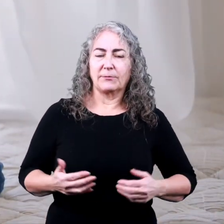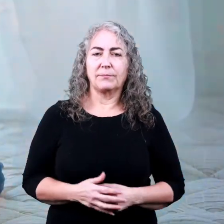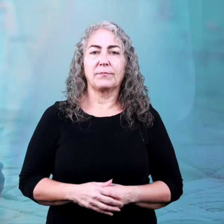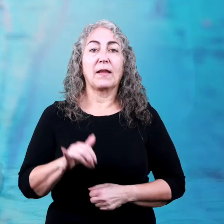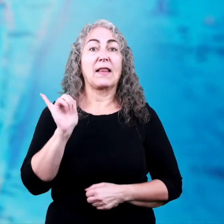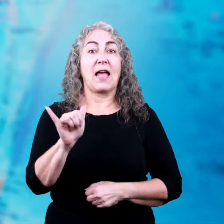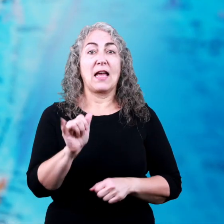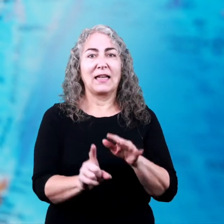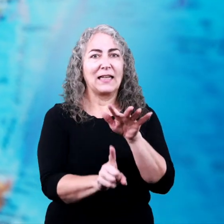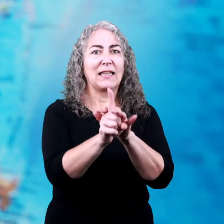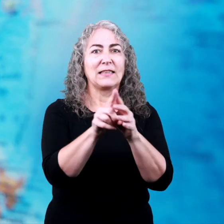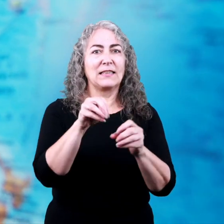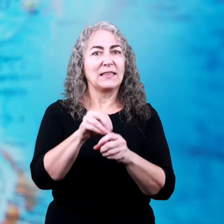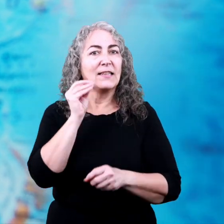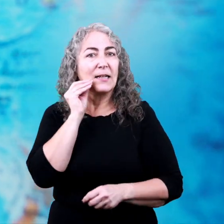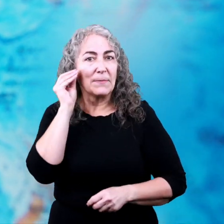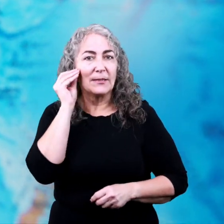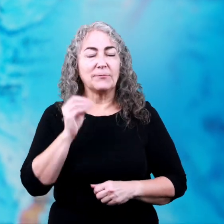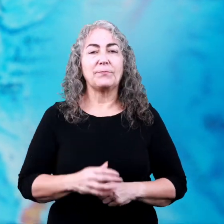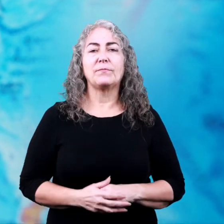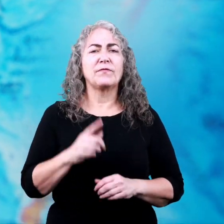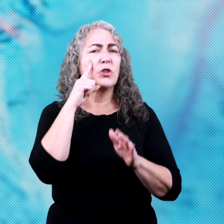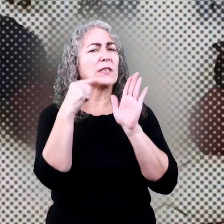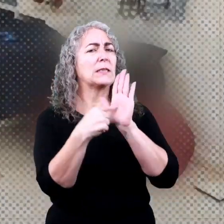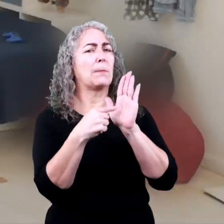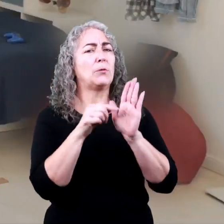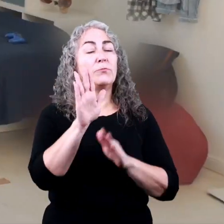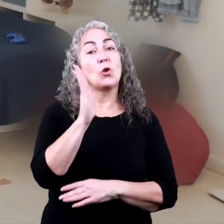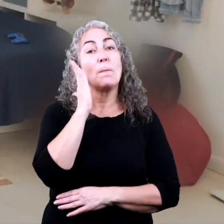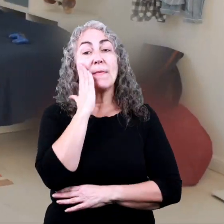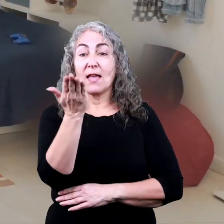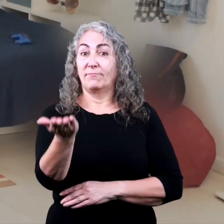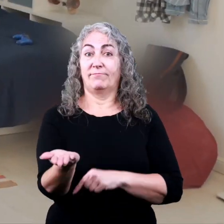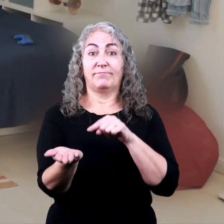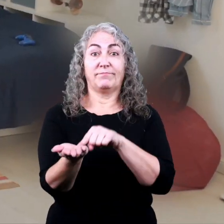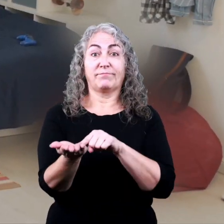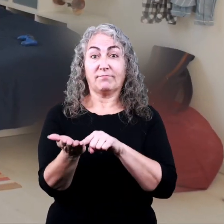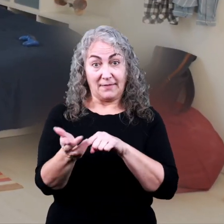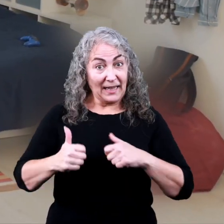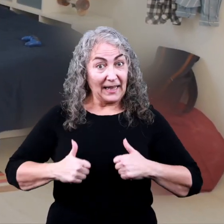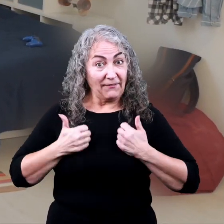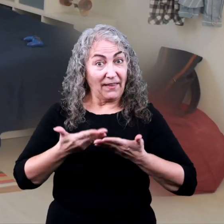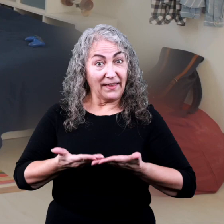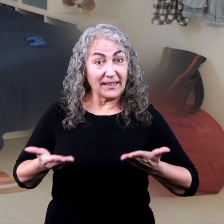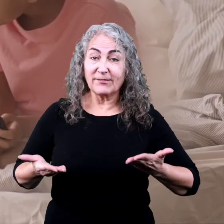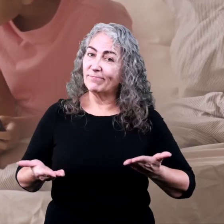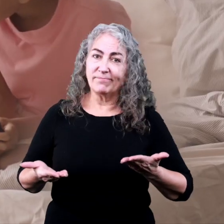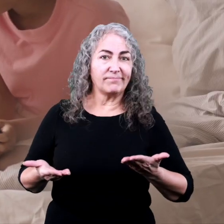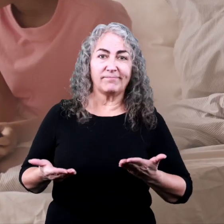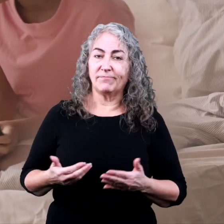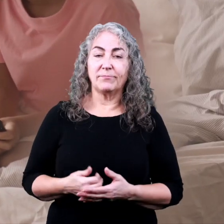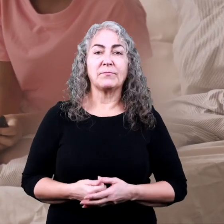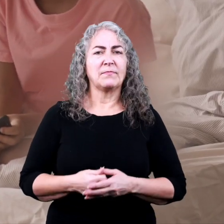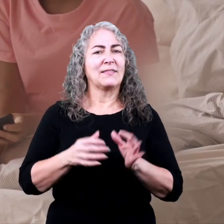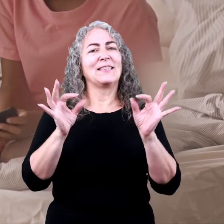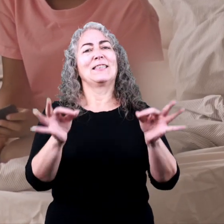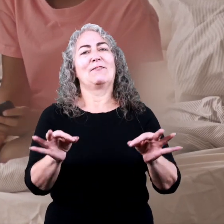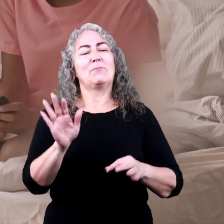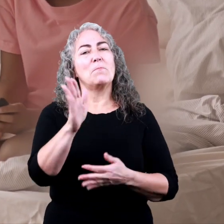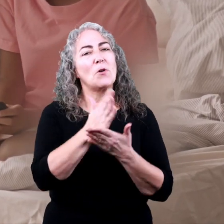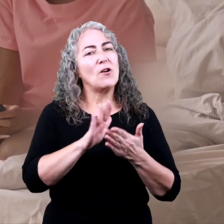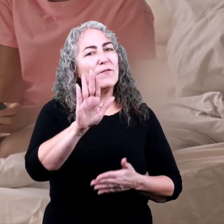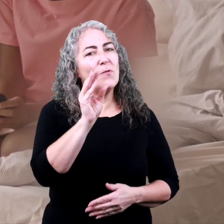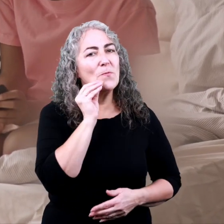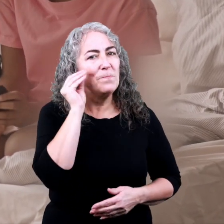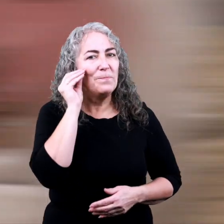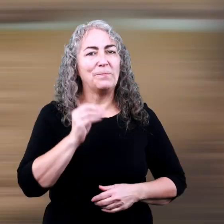that also exist in the habitat. For example, your bed is not a living thing. But it is definitely a